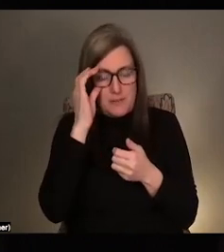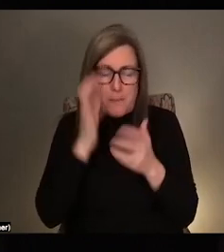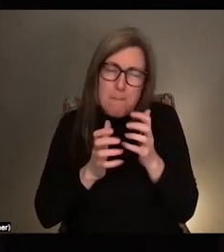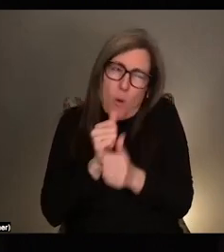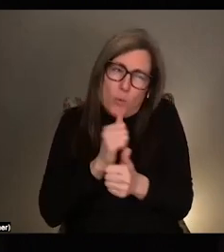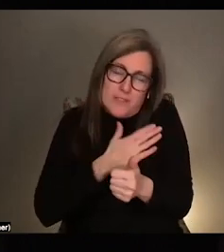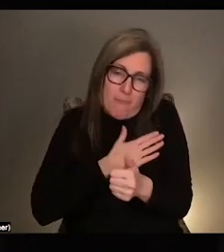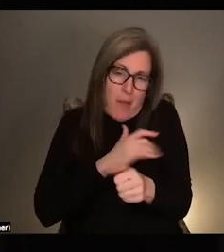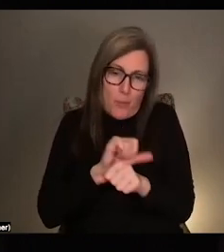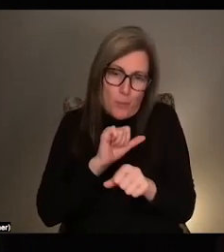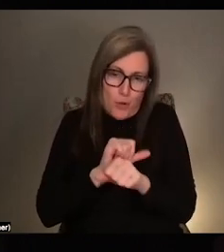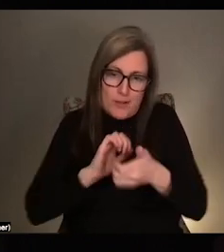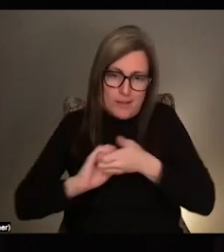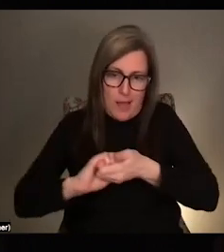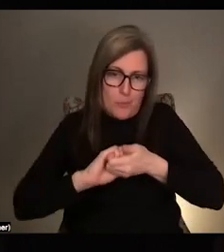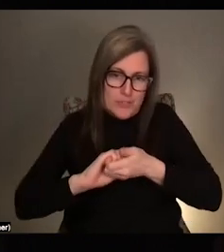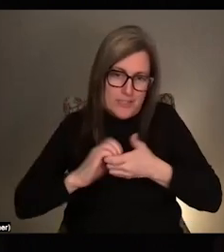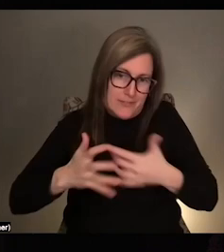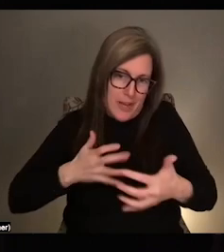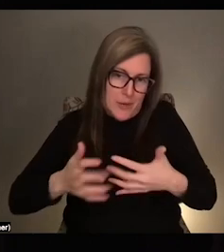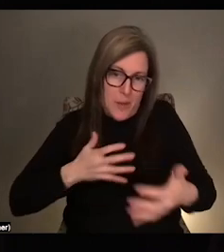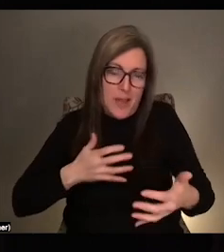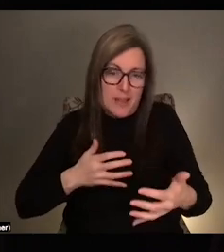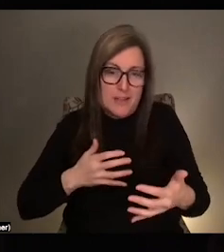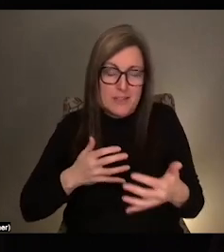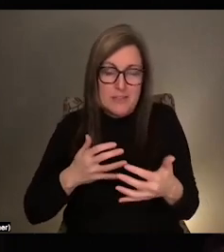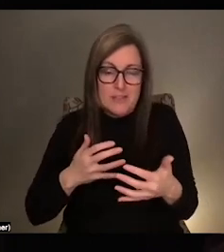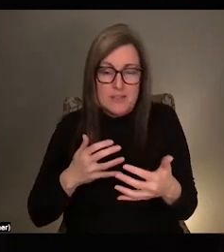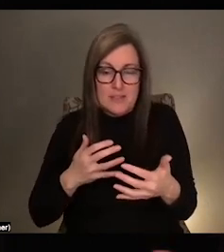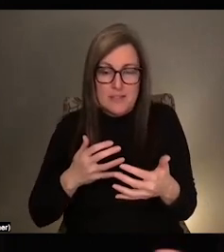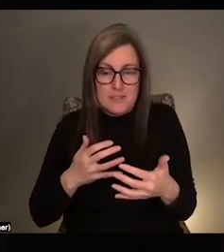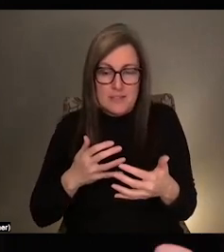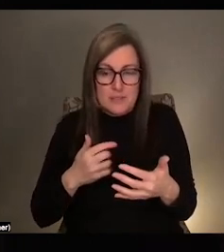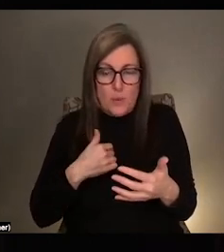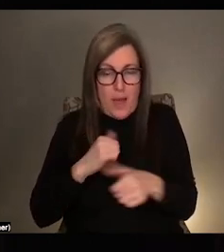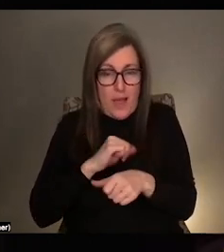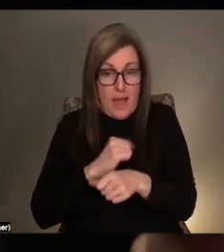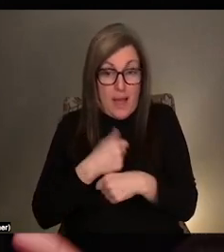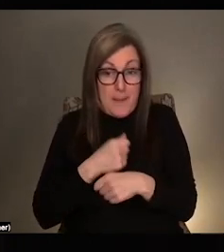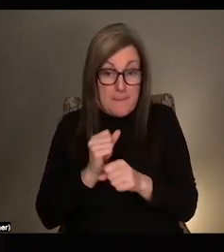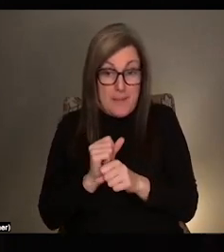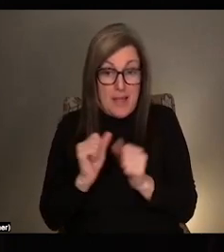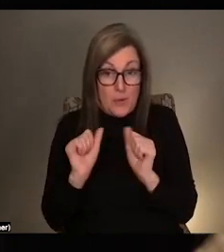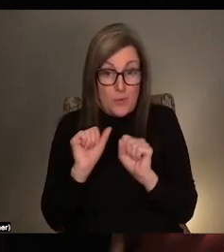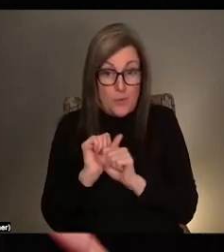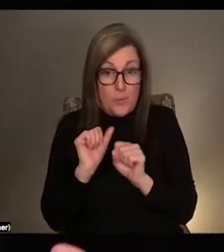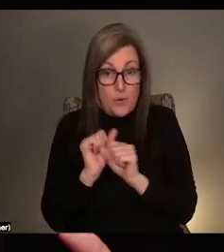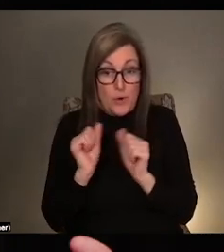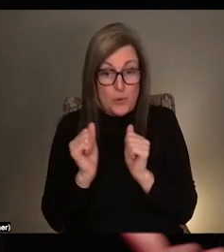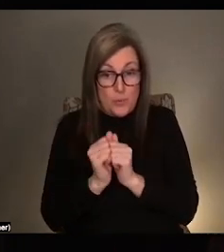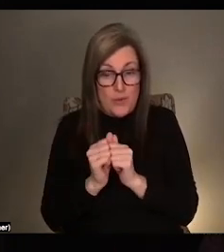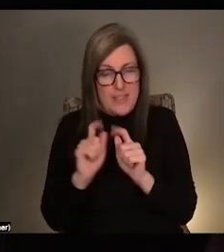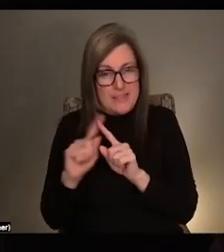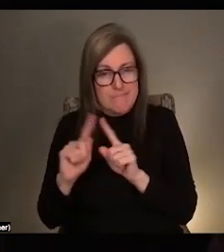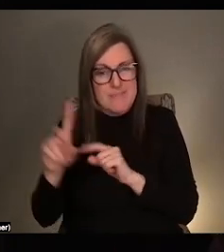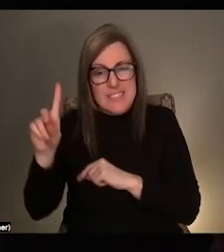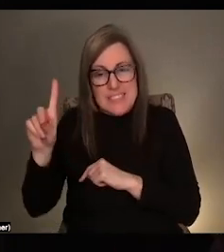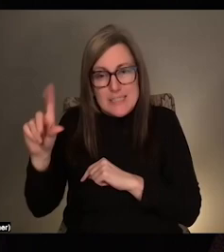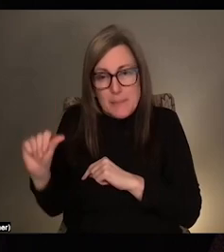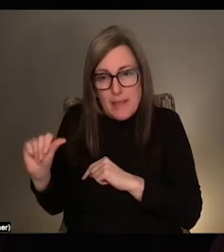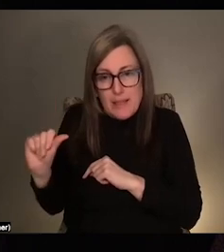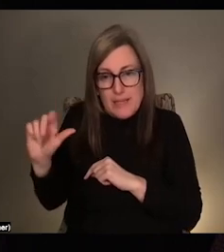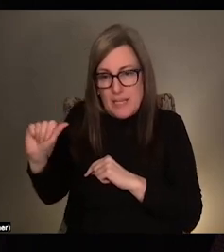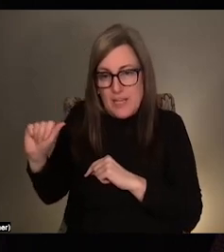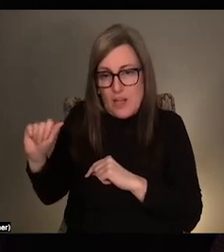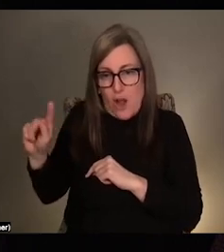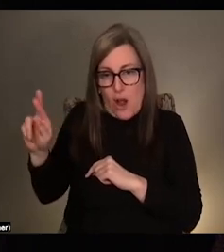And I make work, you know, from through in and with like extended disability arts community and